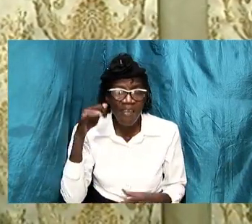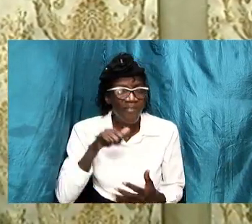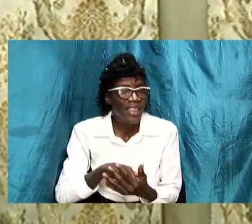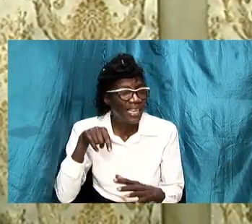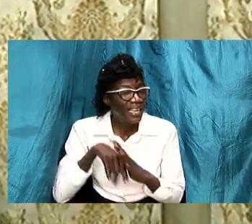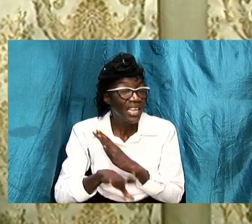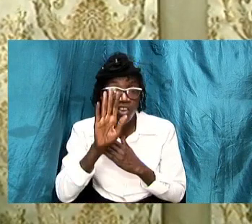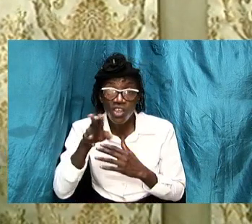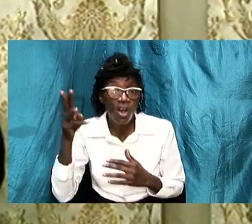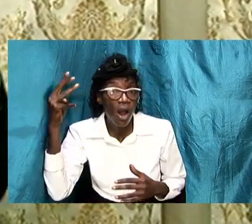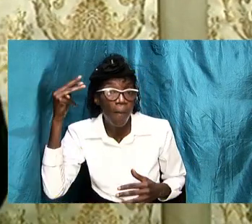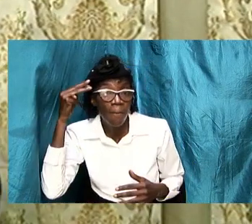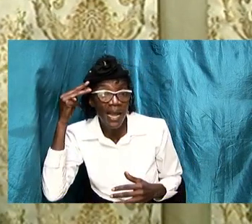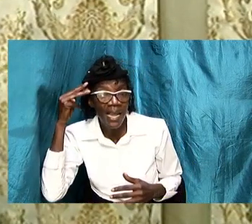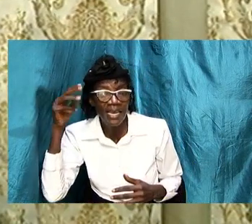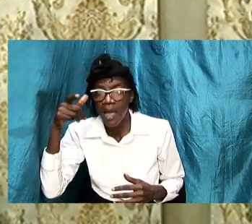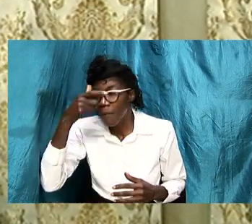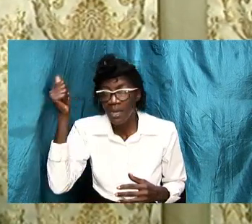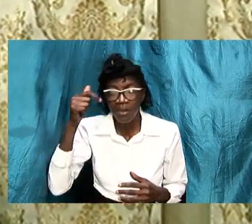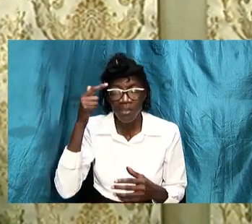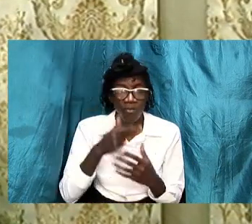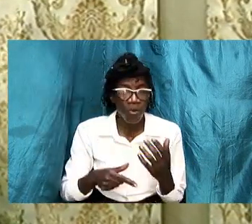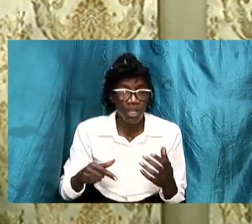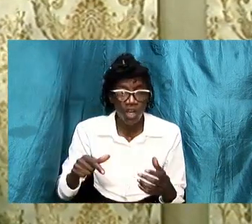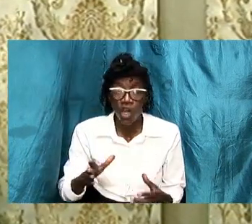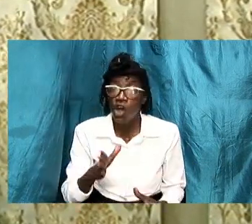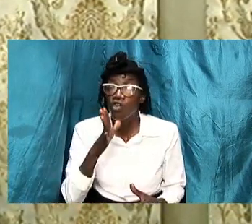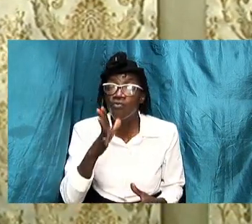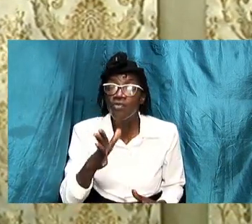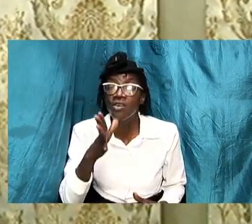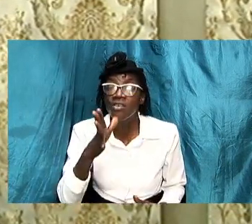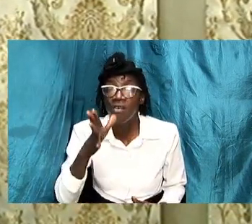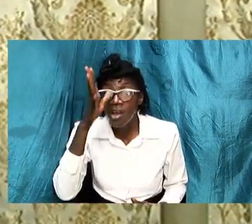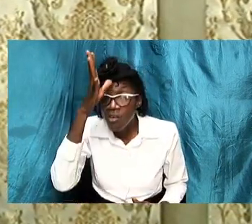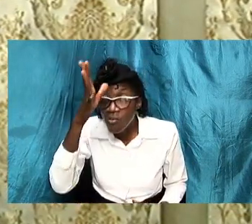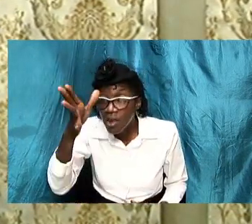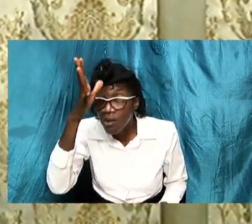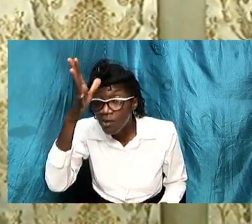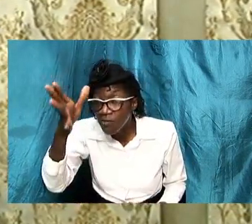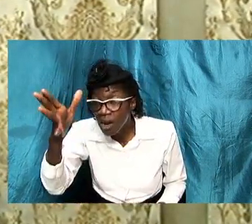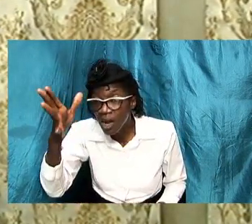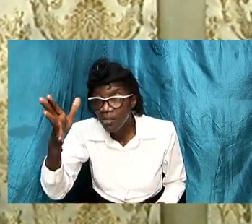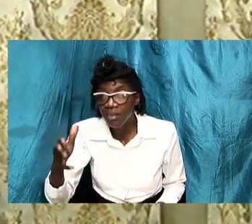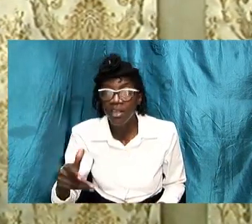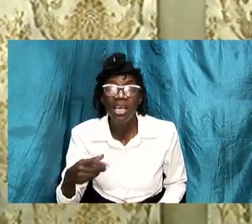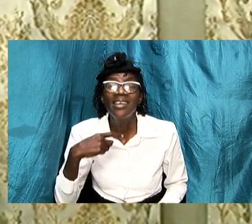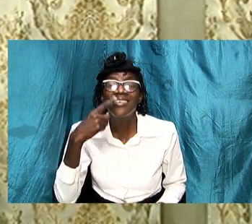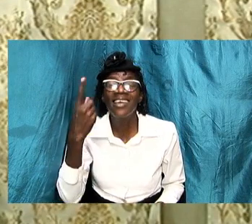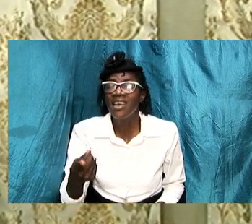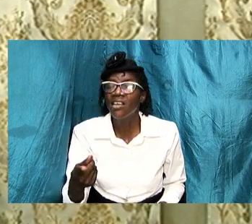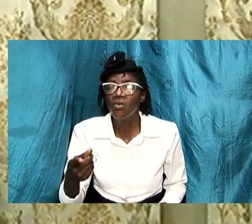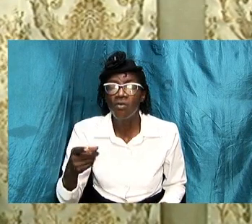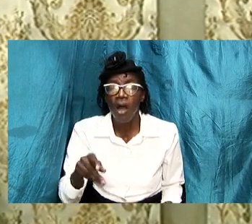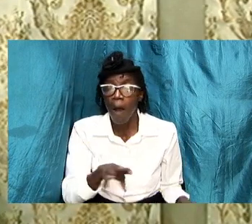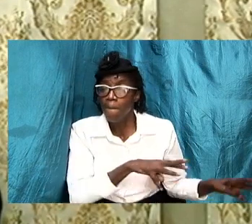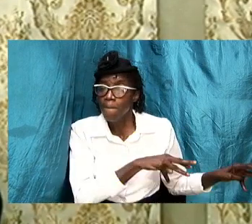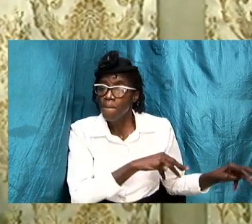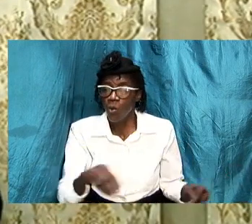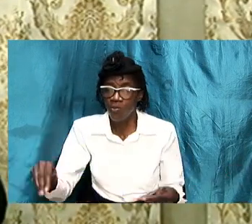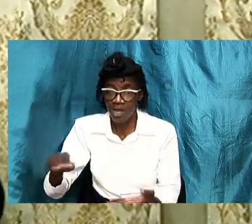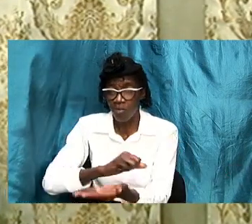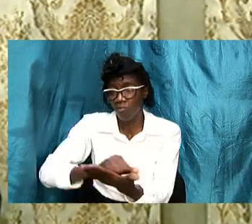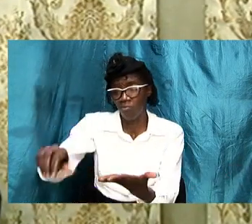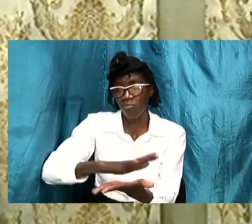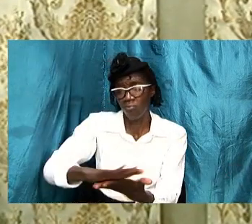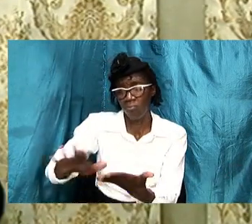because of what our great grandfathers are any men in the past told us erase that no i am